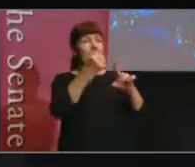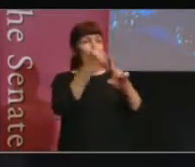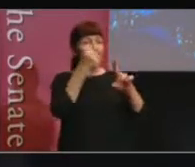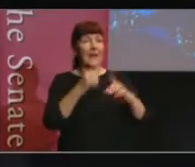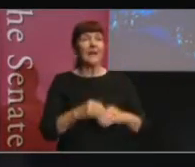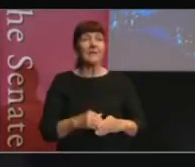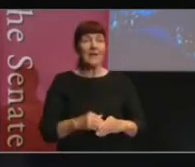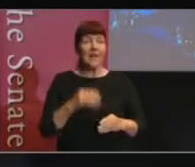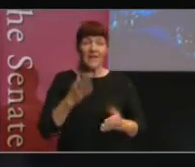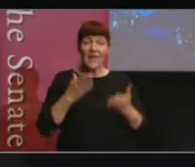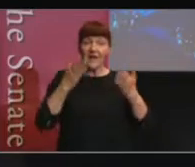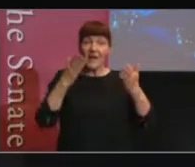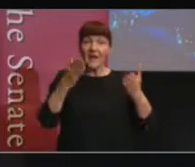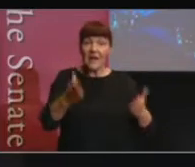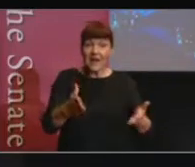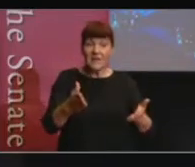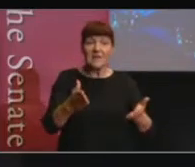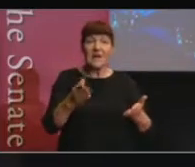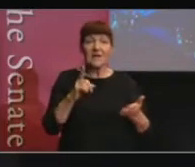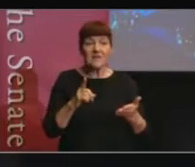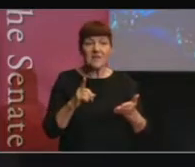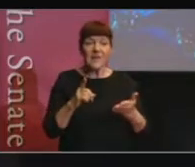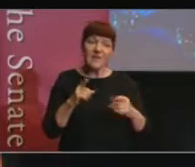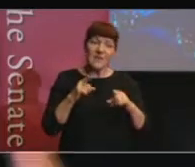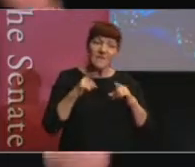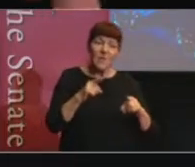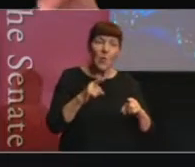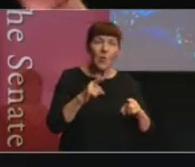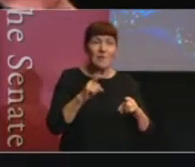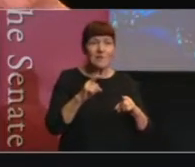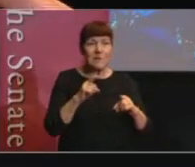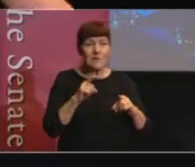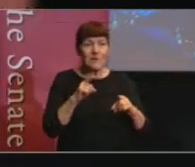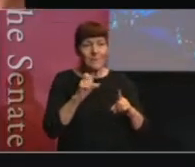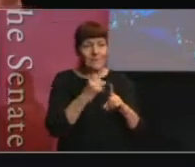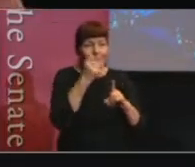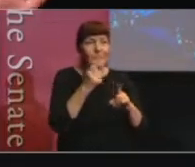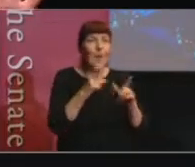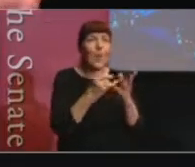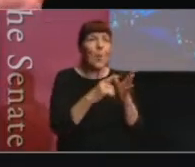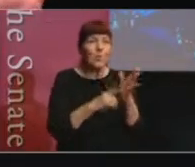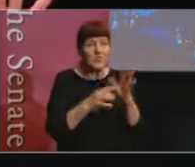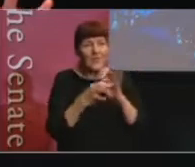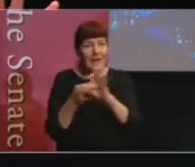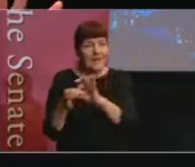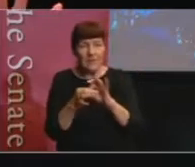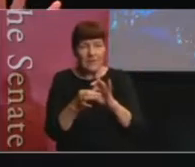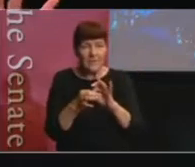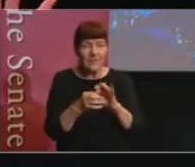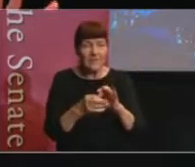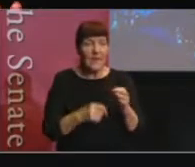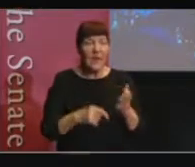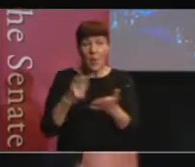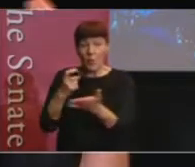transcend this kind of forced causal relationship between a recommendation and a legislative